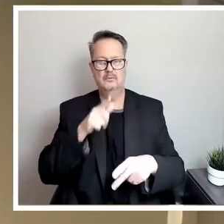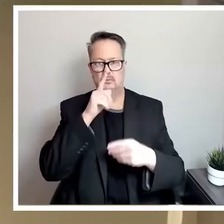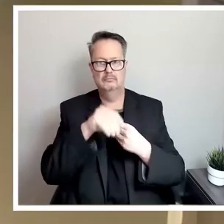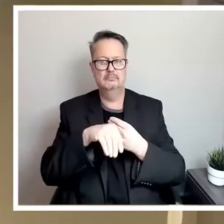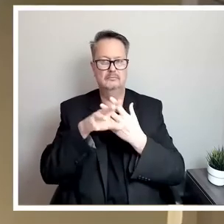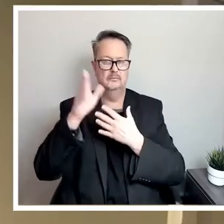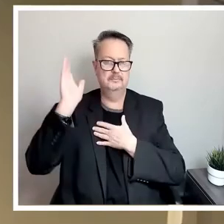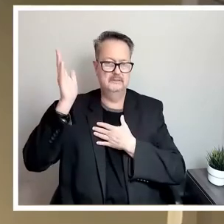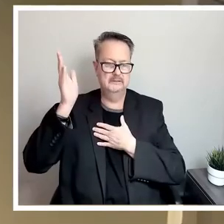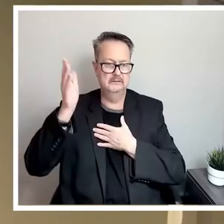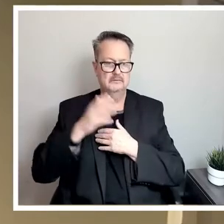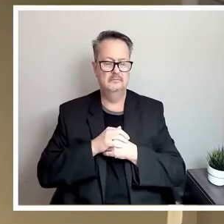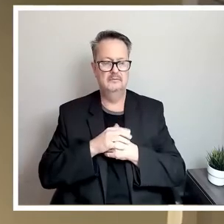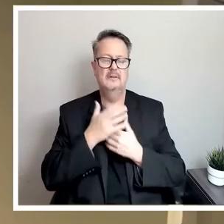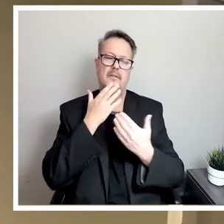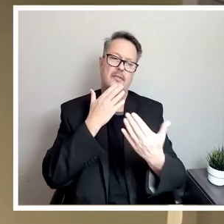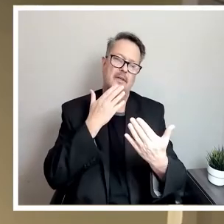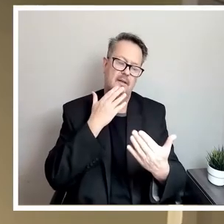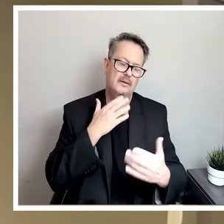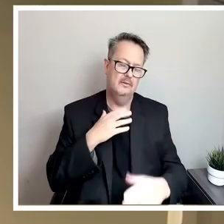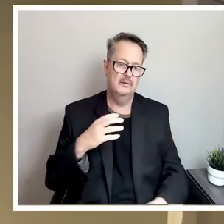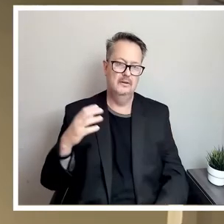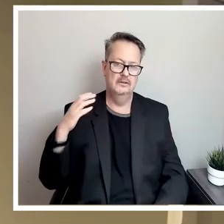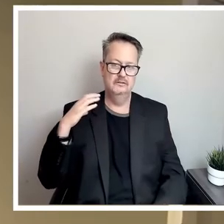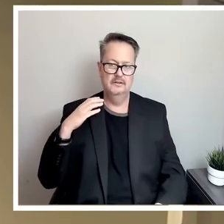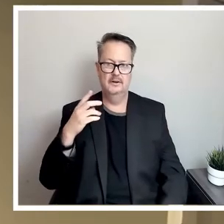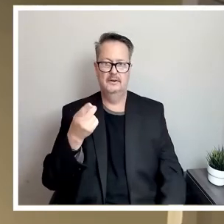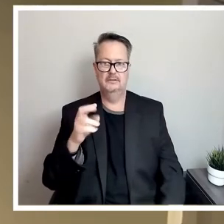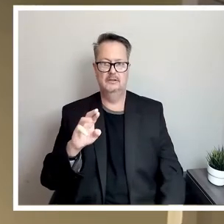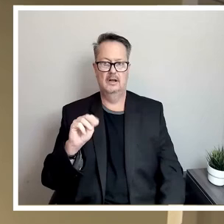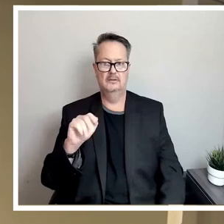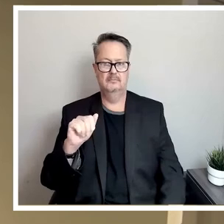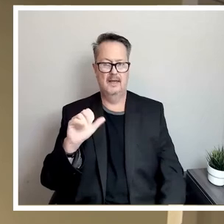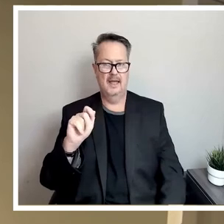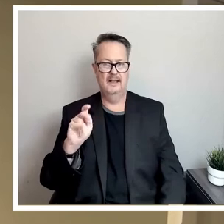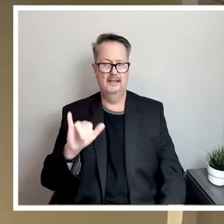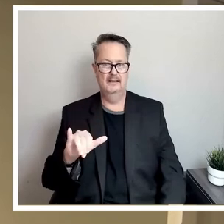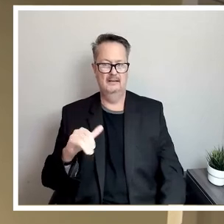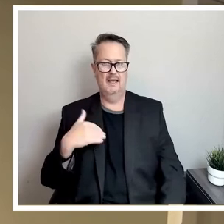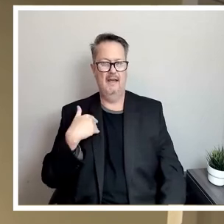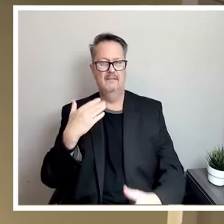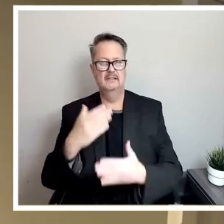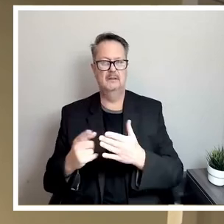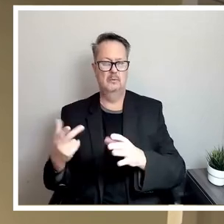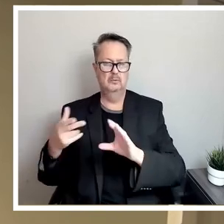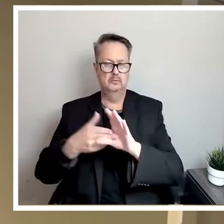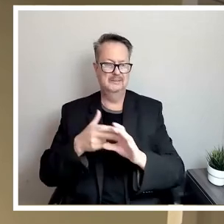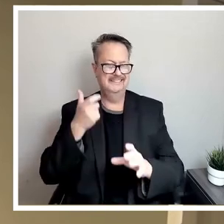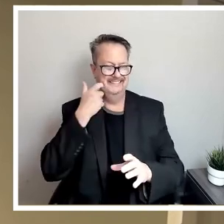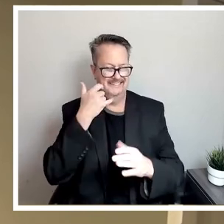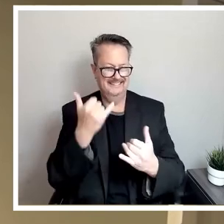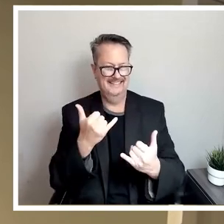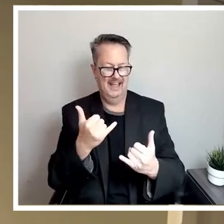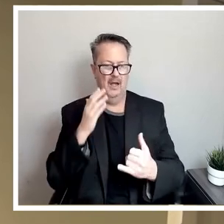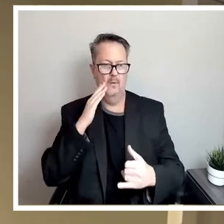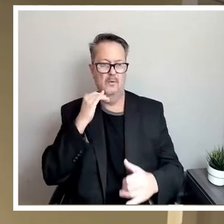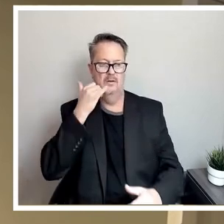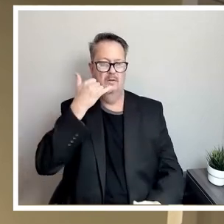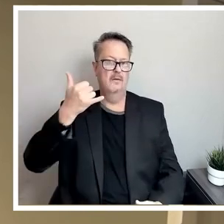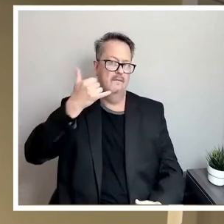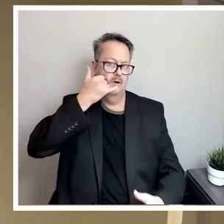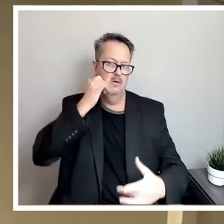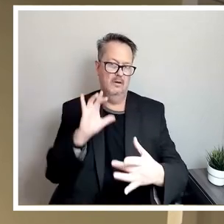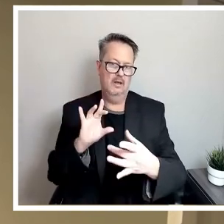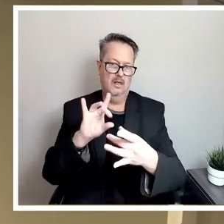Yes, thank you, Chair, Dr. Mackey. We had someone to join us late here. We are going to bring live Rosie Kilch. Rosie,